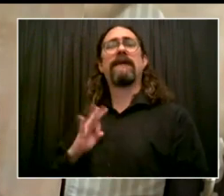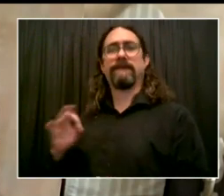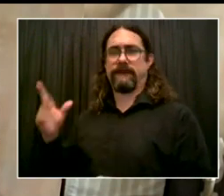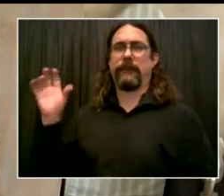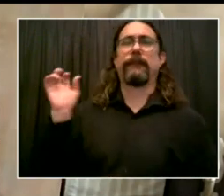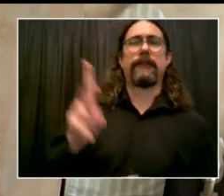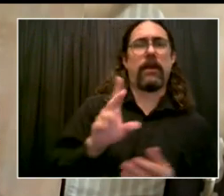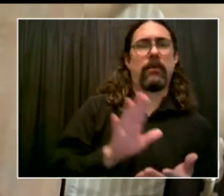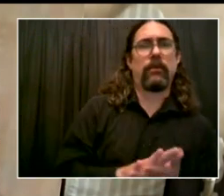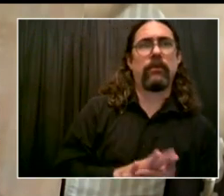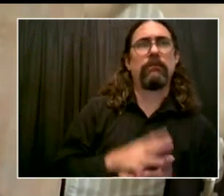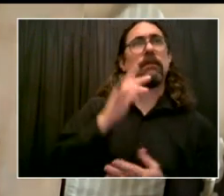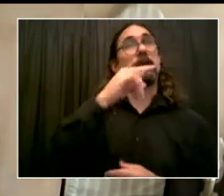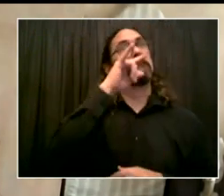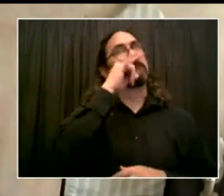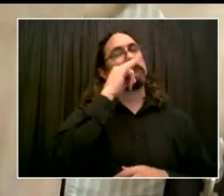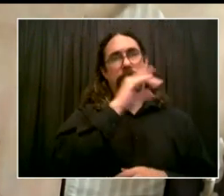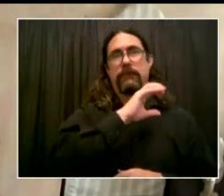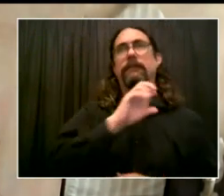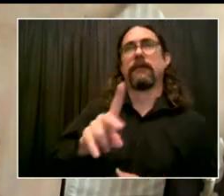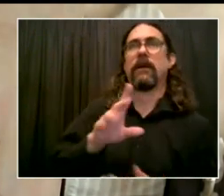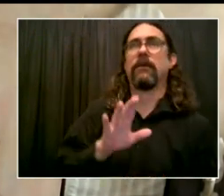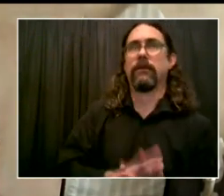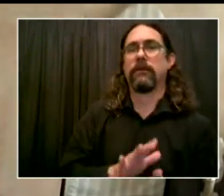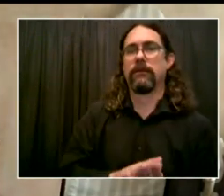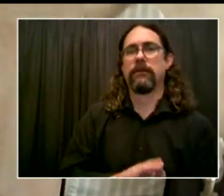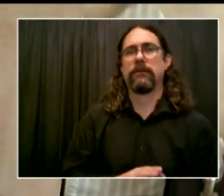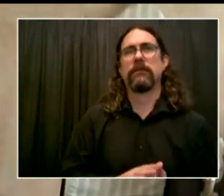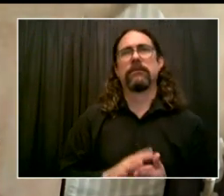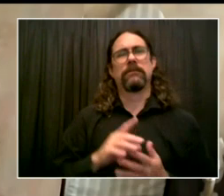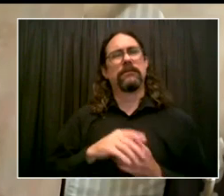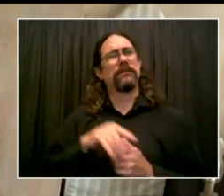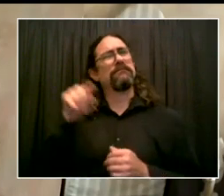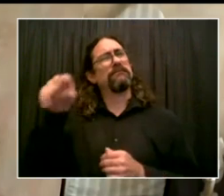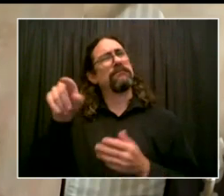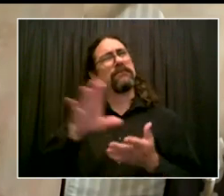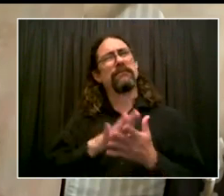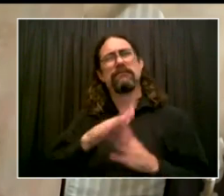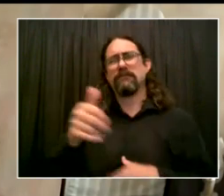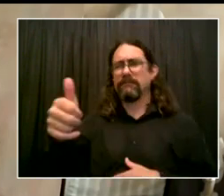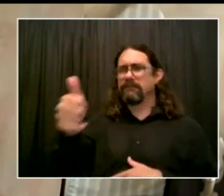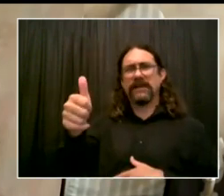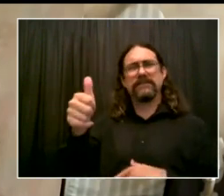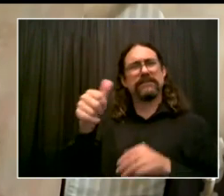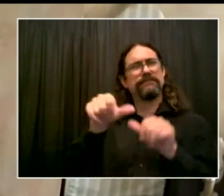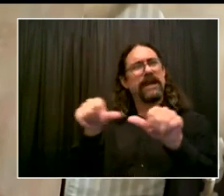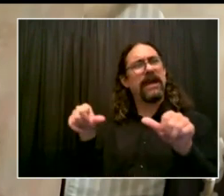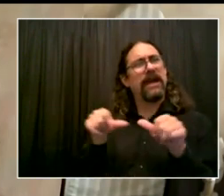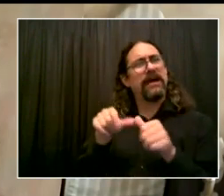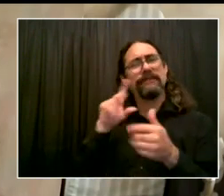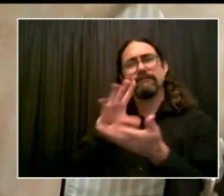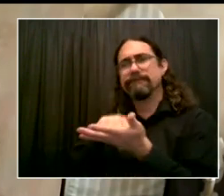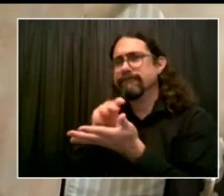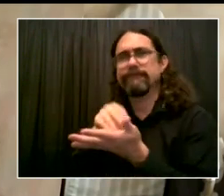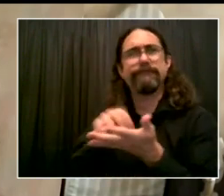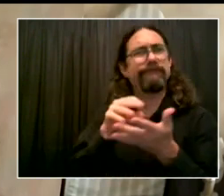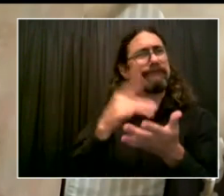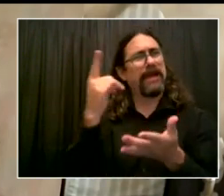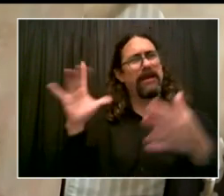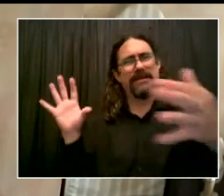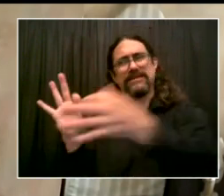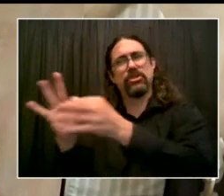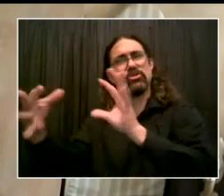because they will connect with one another and that there is a better understanding and that they can ask questions